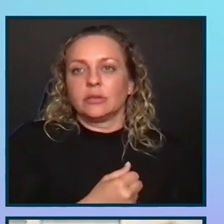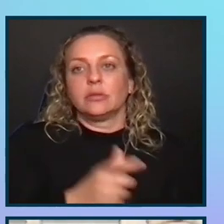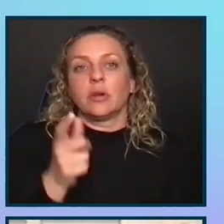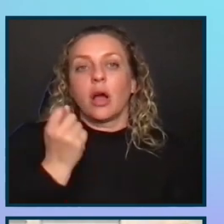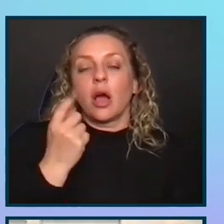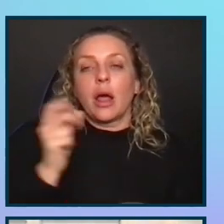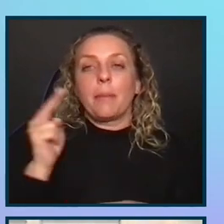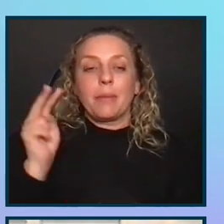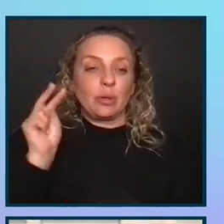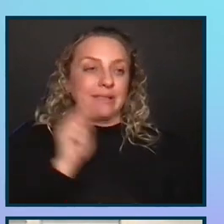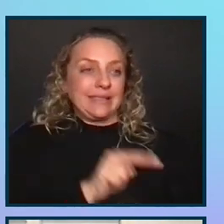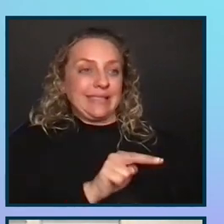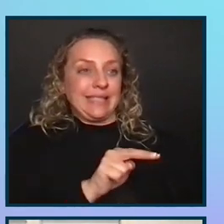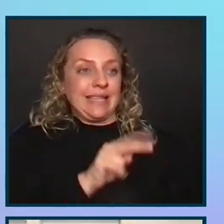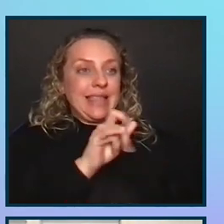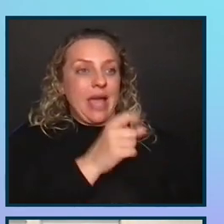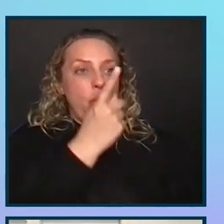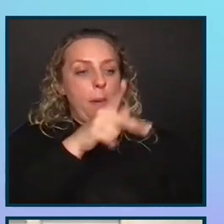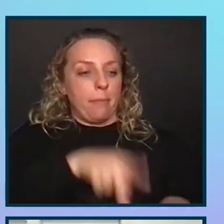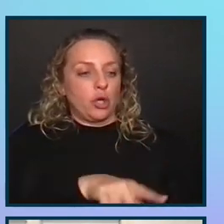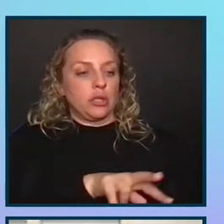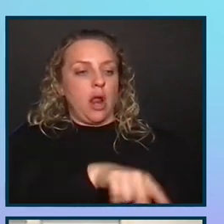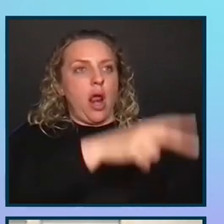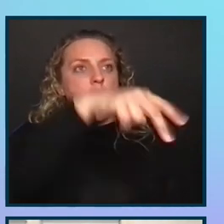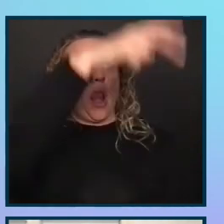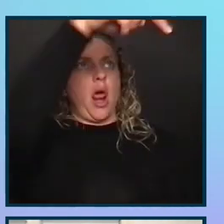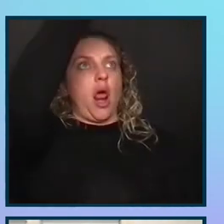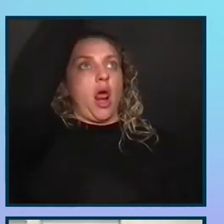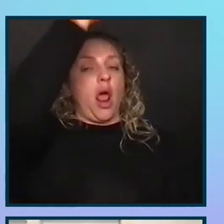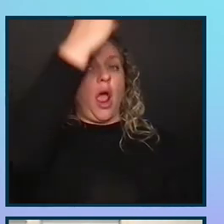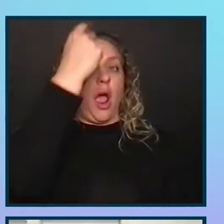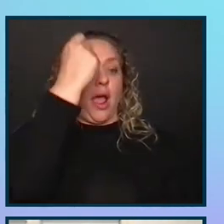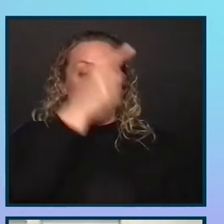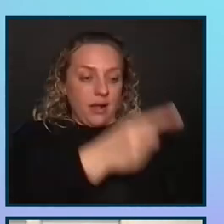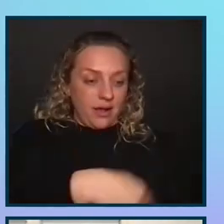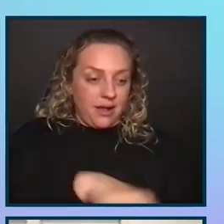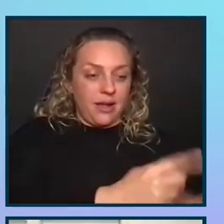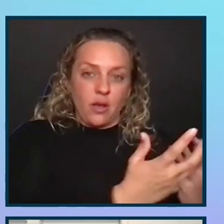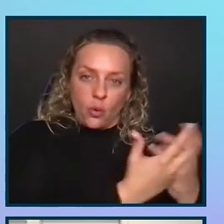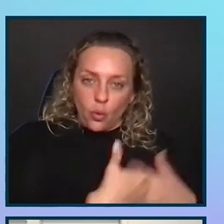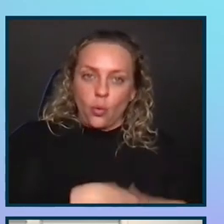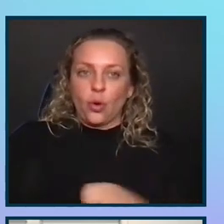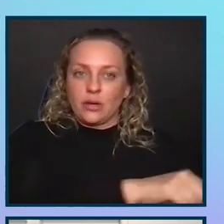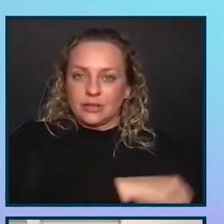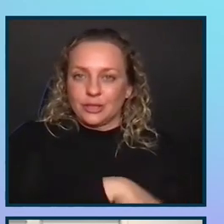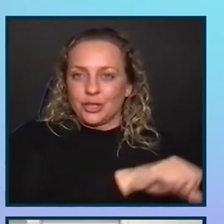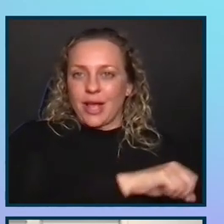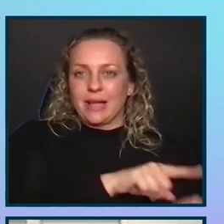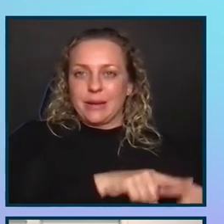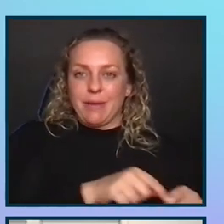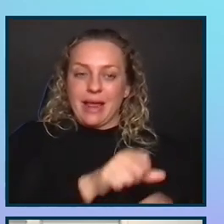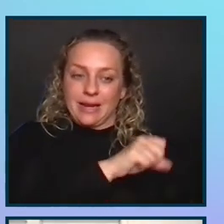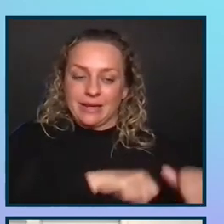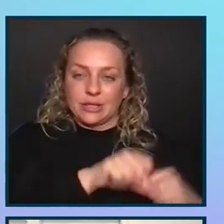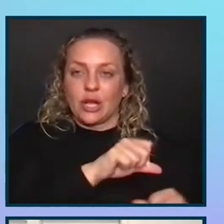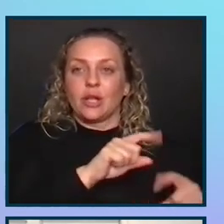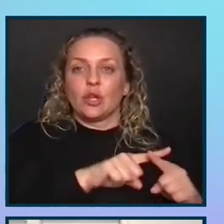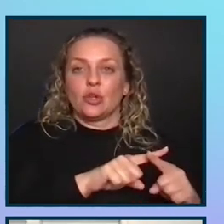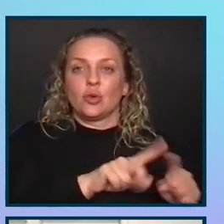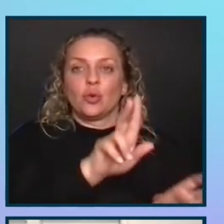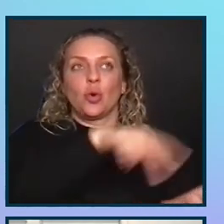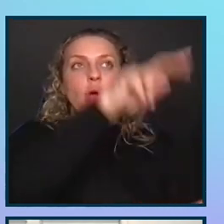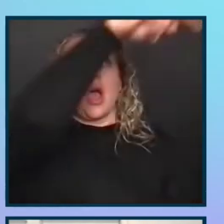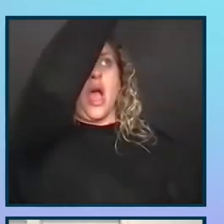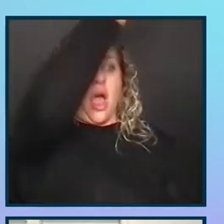the flyer, but it takes everyone working in concert with one another and everyone depending on each other to have that kind of